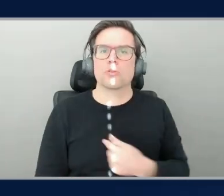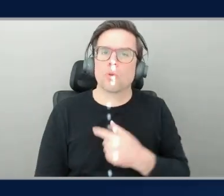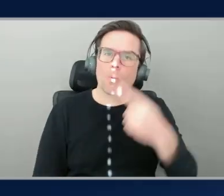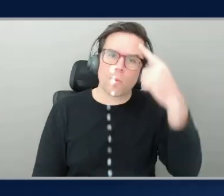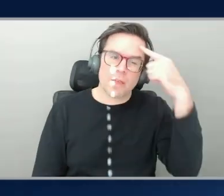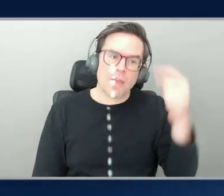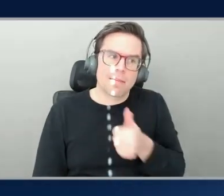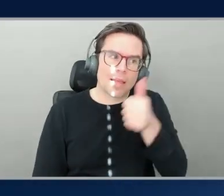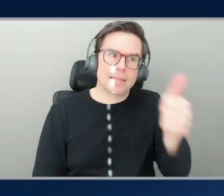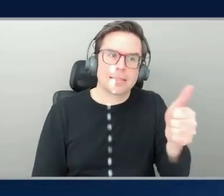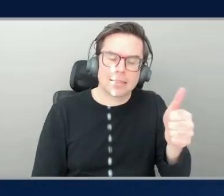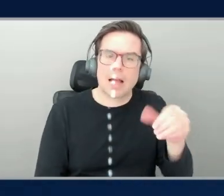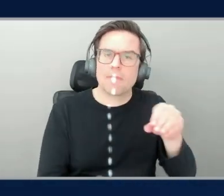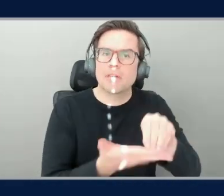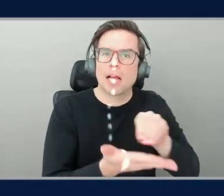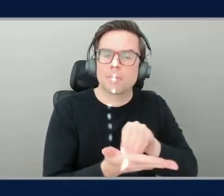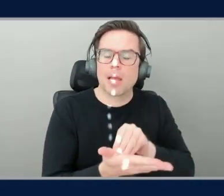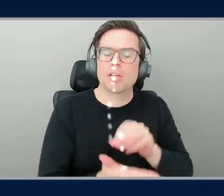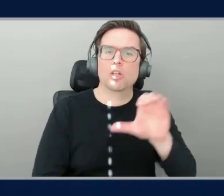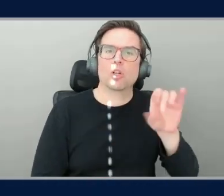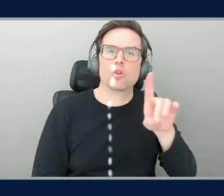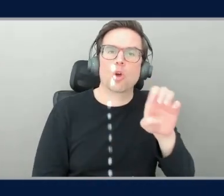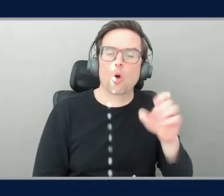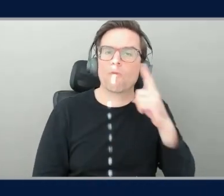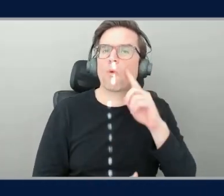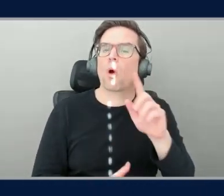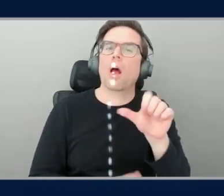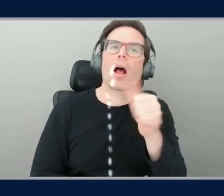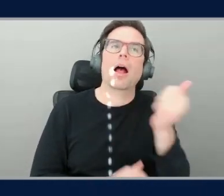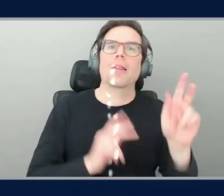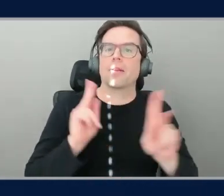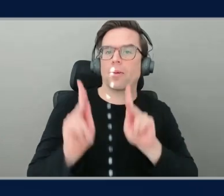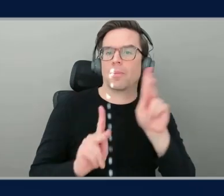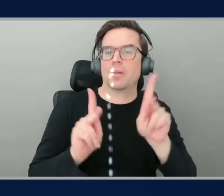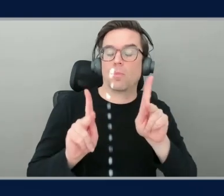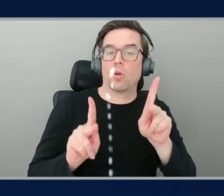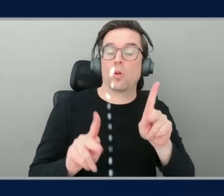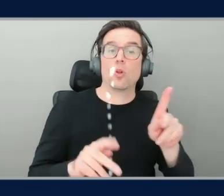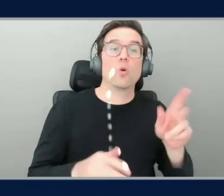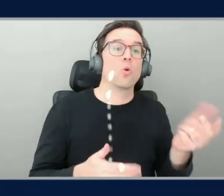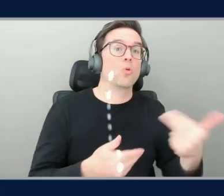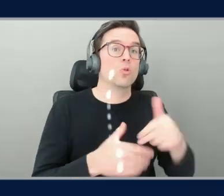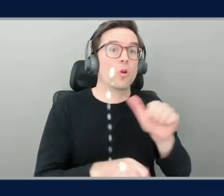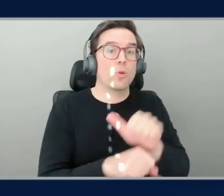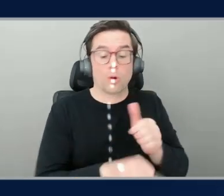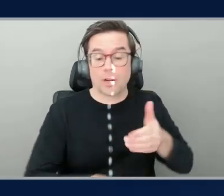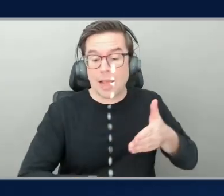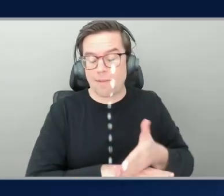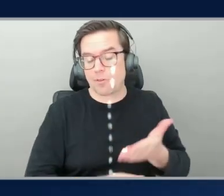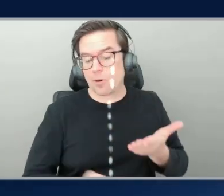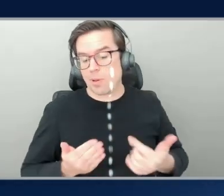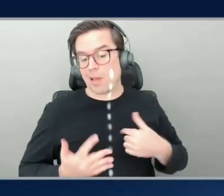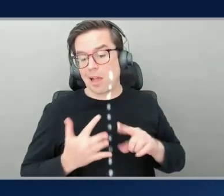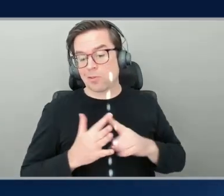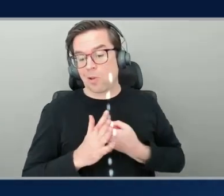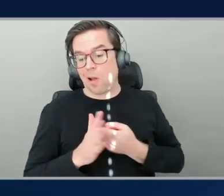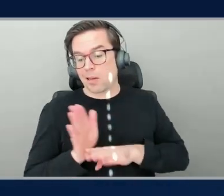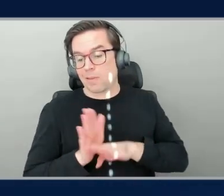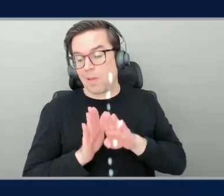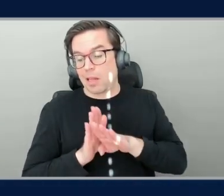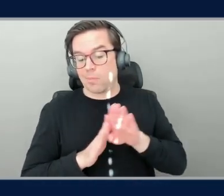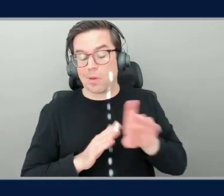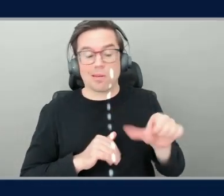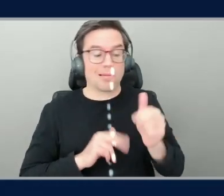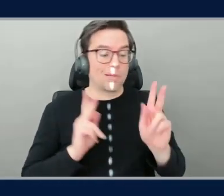humans, to make sure that the humans that come along after us were the initial developer, then a whole bunch of folks come in later to look at what we've built and say, wow,